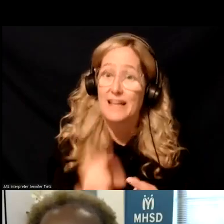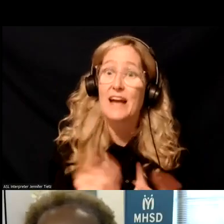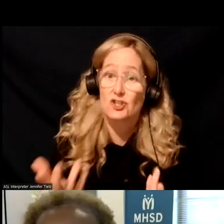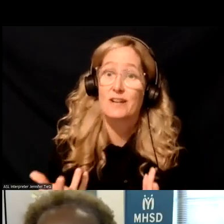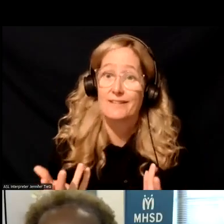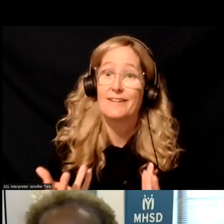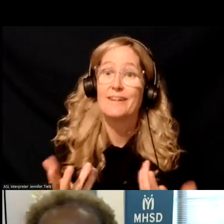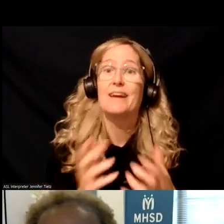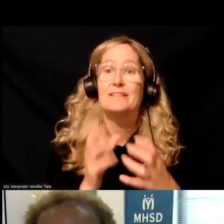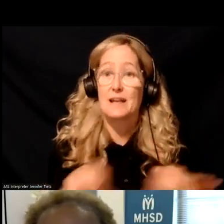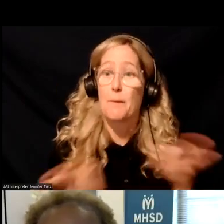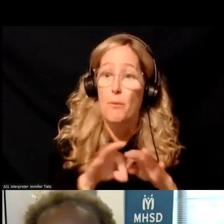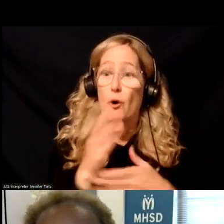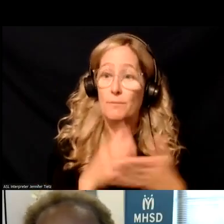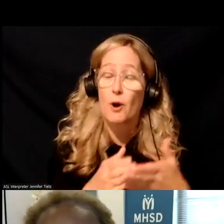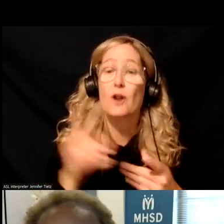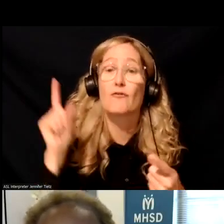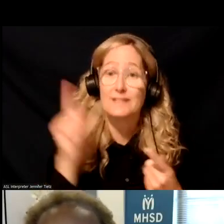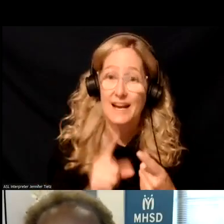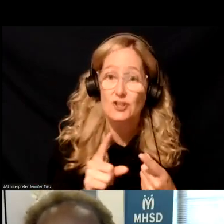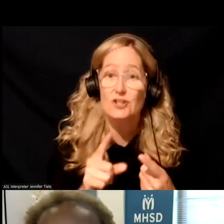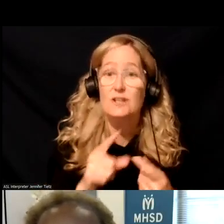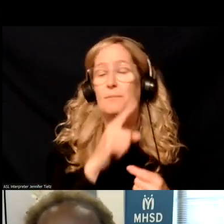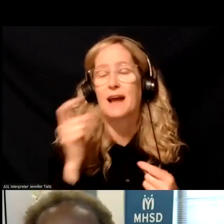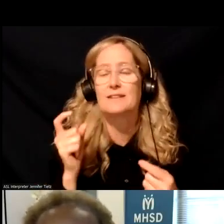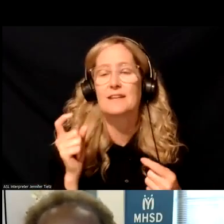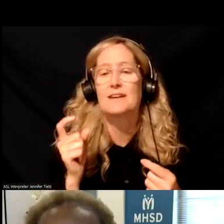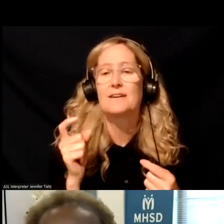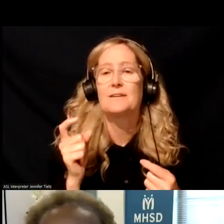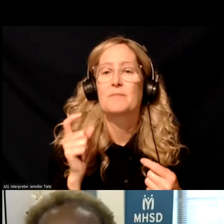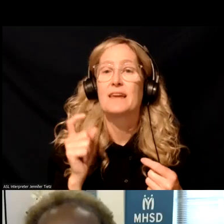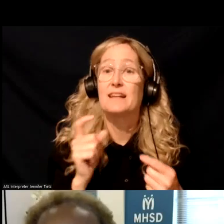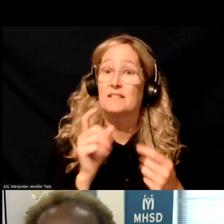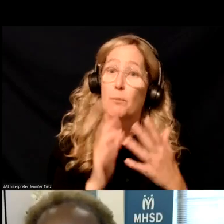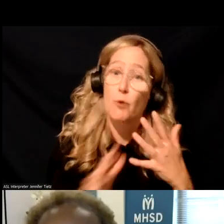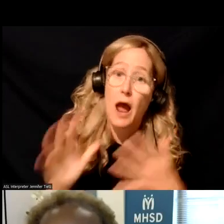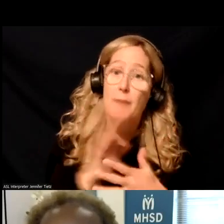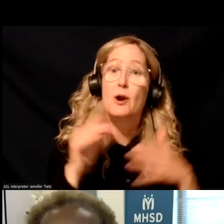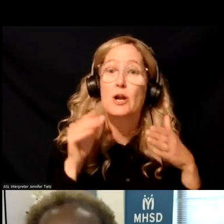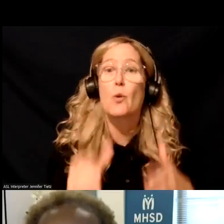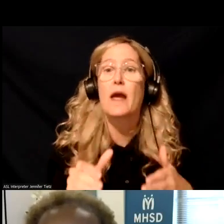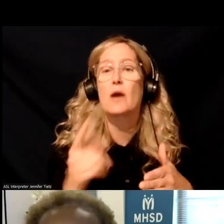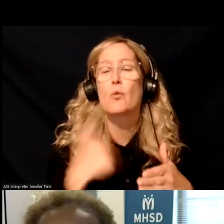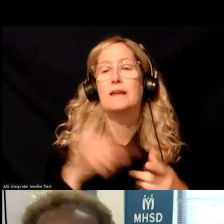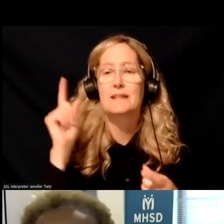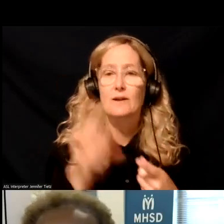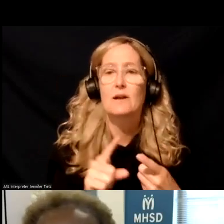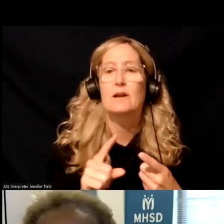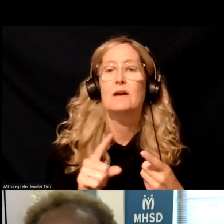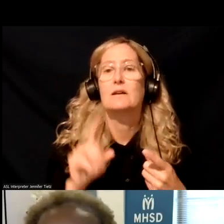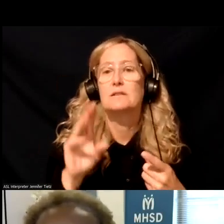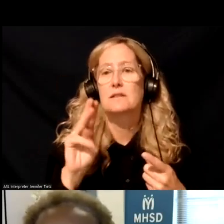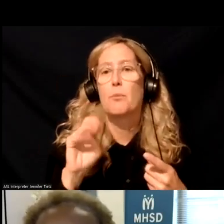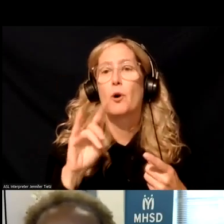significant component of harm reduction because it is the primary means at which we decrease morbidity and